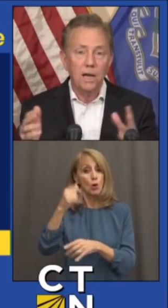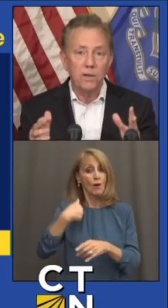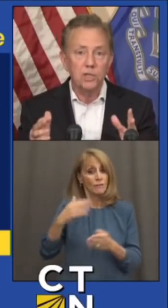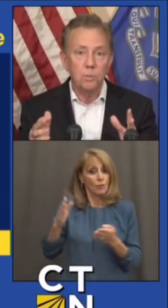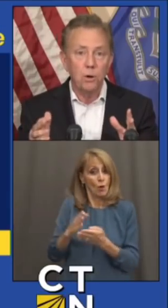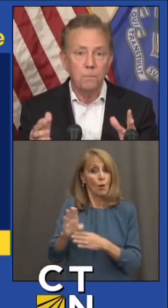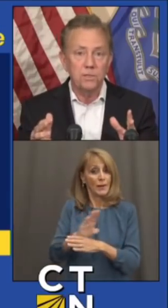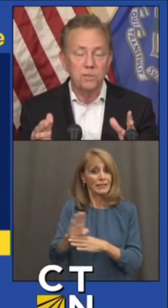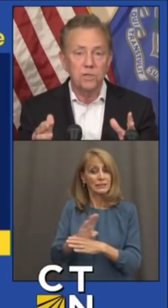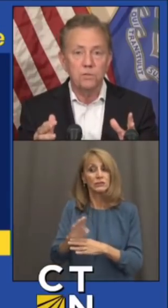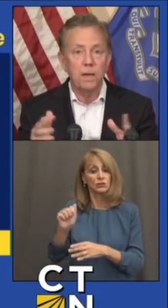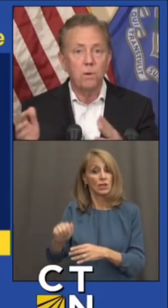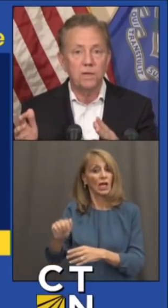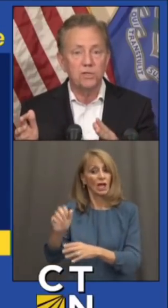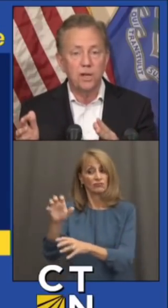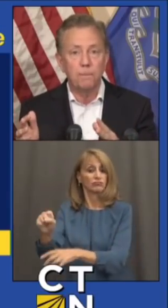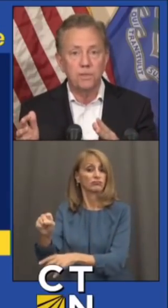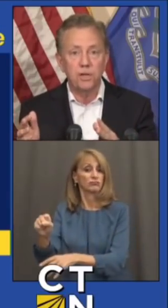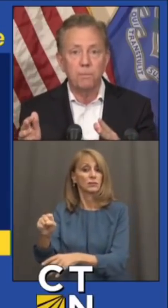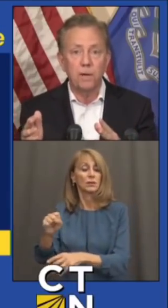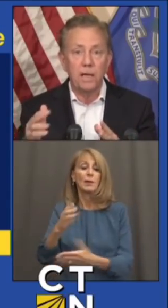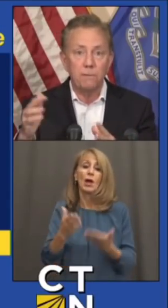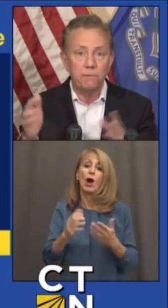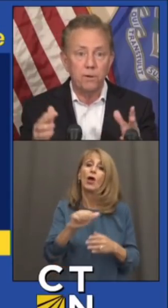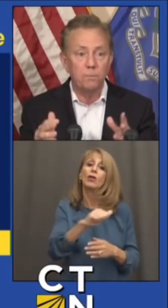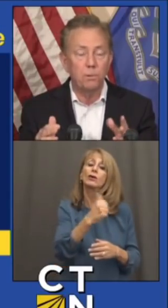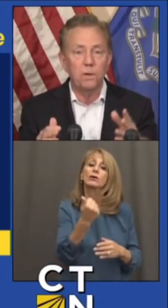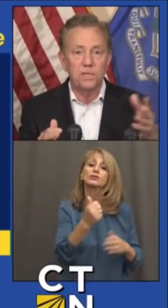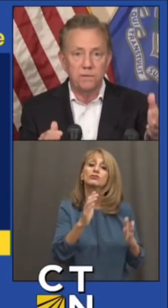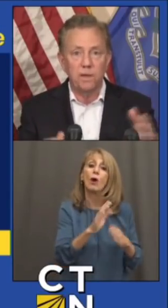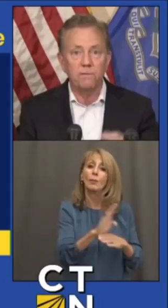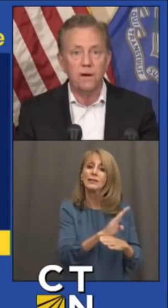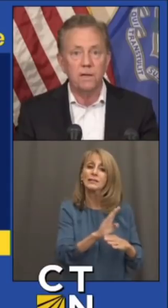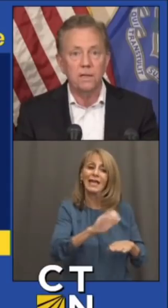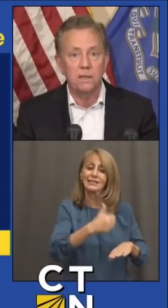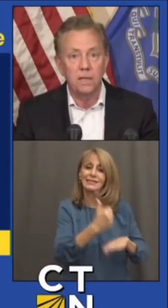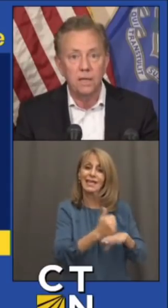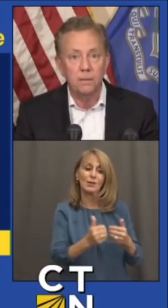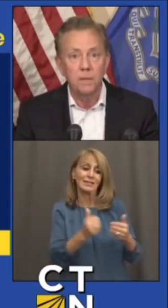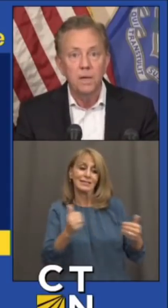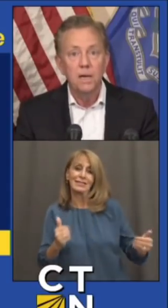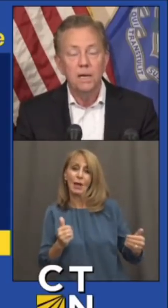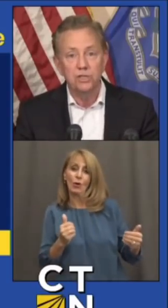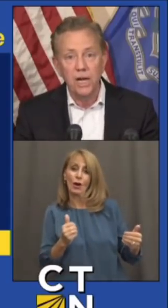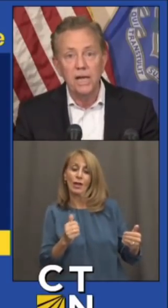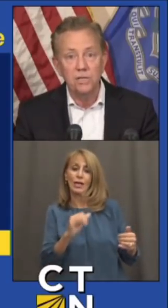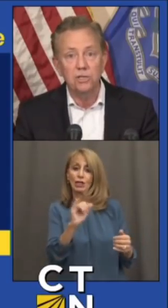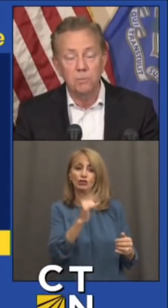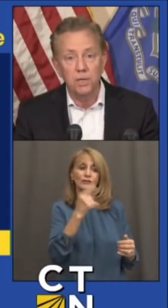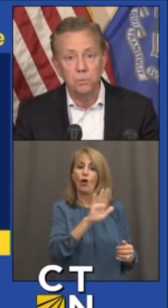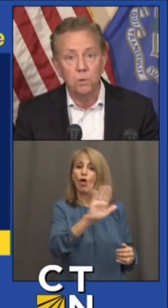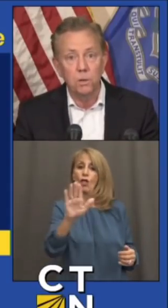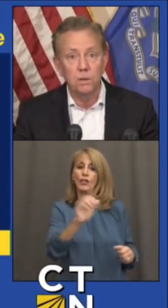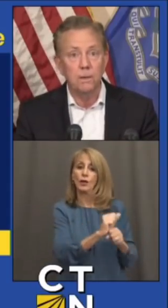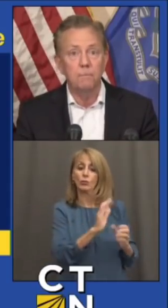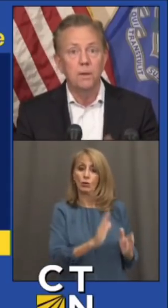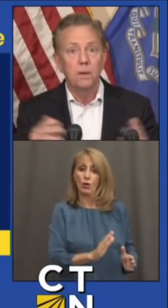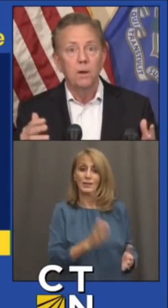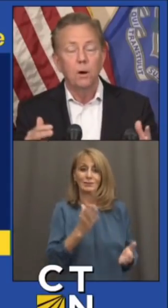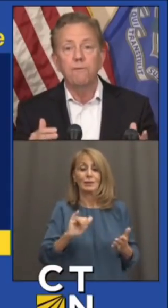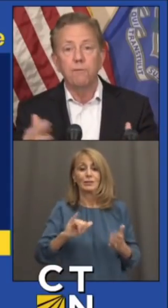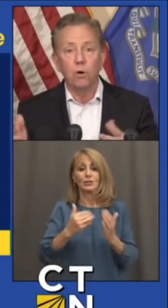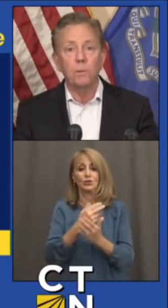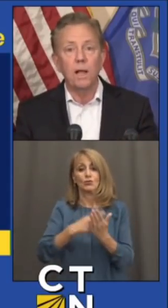A lot of other small businesses may want to set up a separate account for their employees if they find that the exchange is a much more